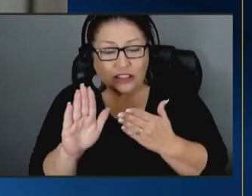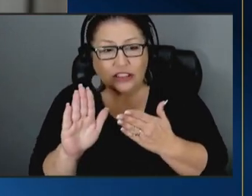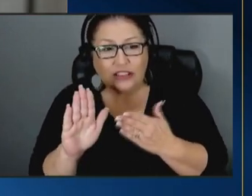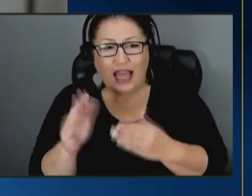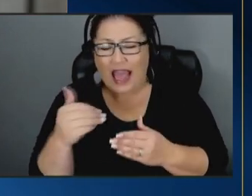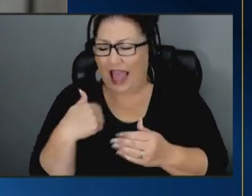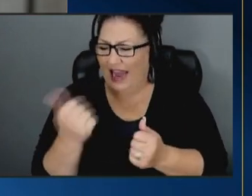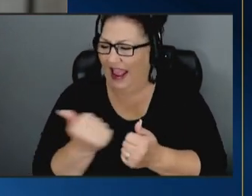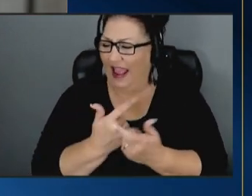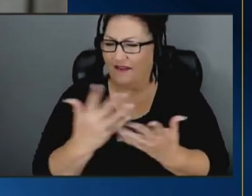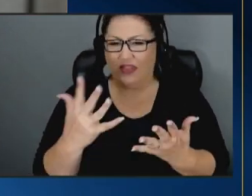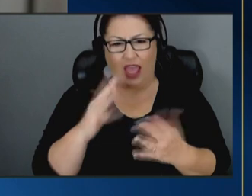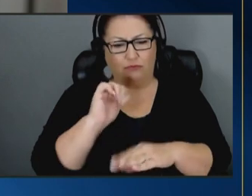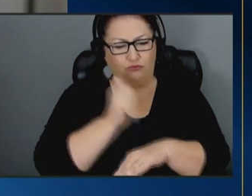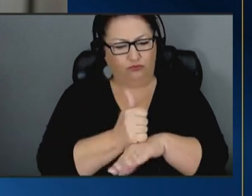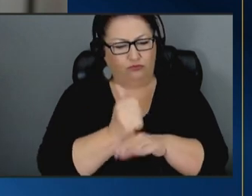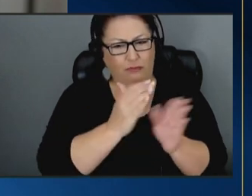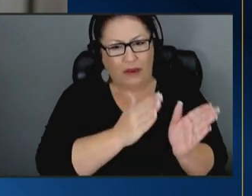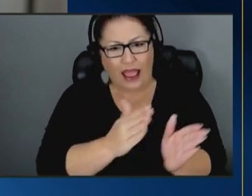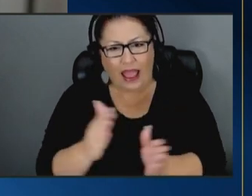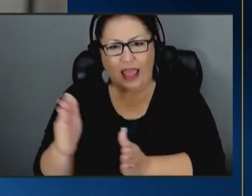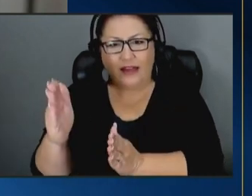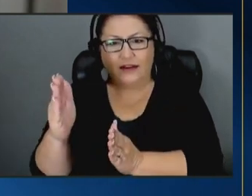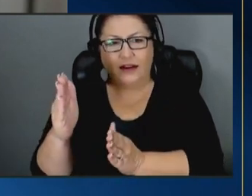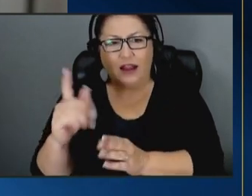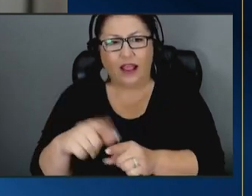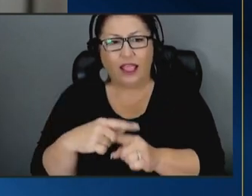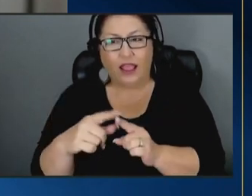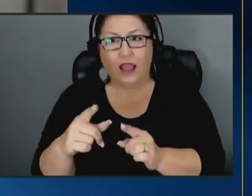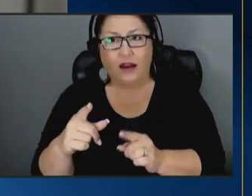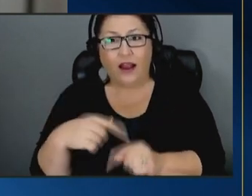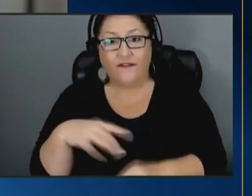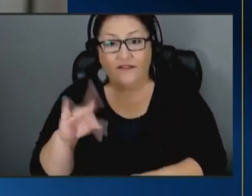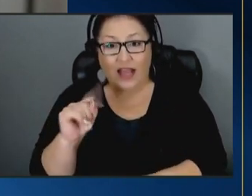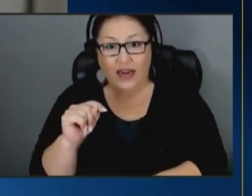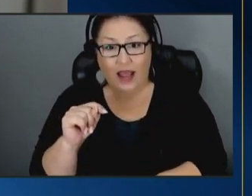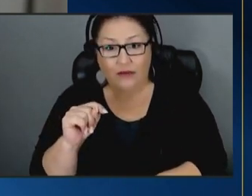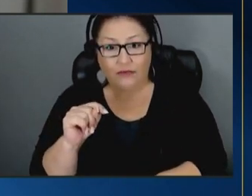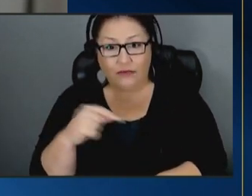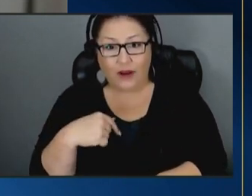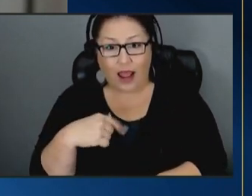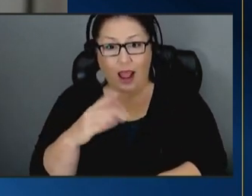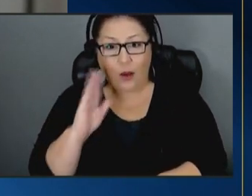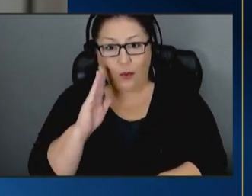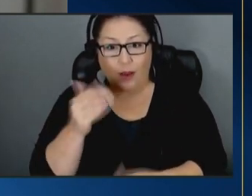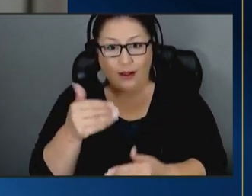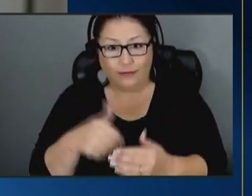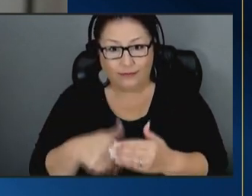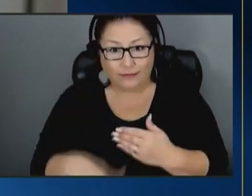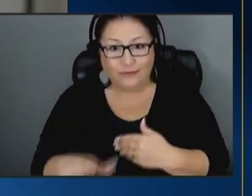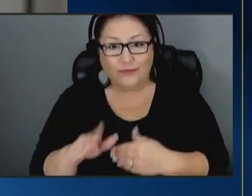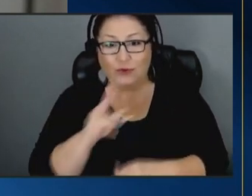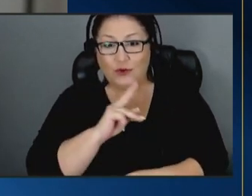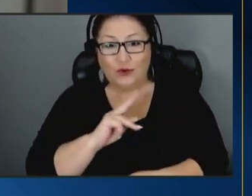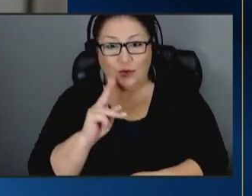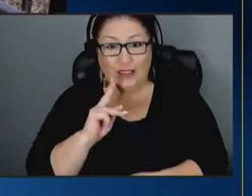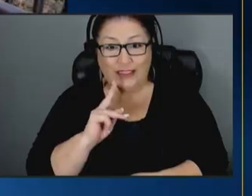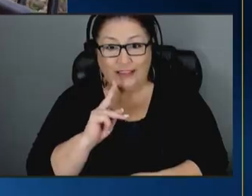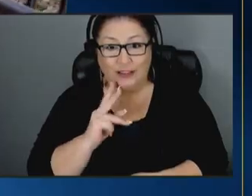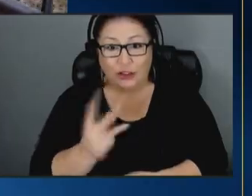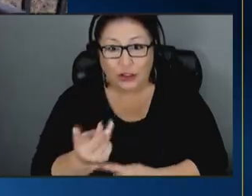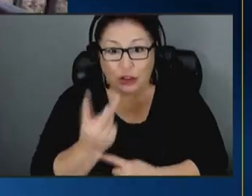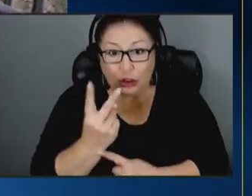everything planned ahead of me and then that's when i found that i was having twins so two not one child but two